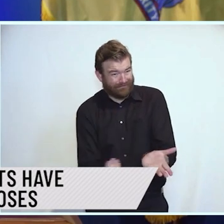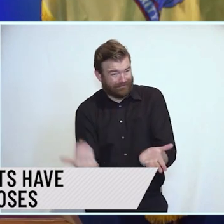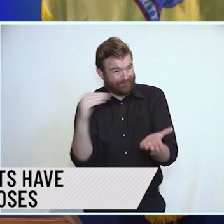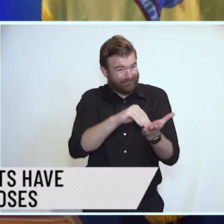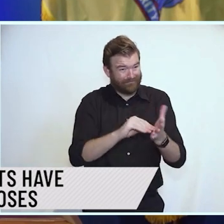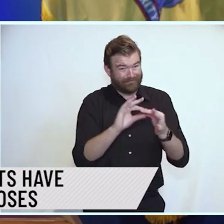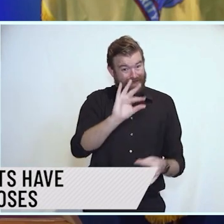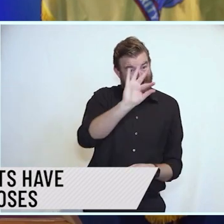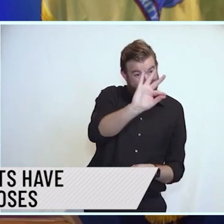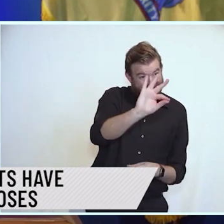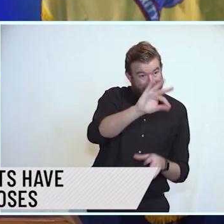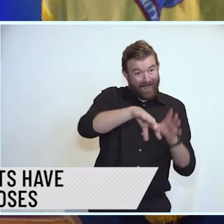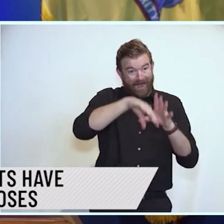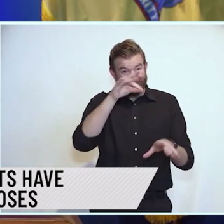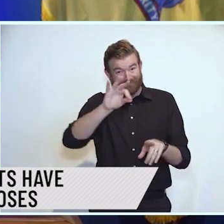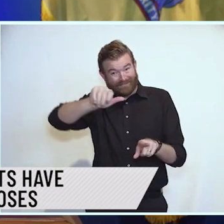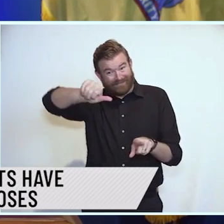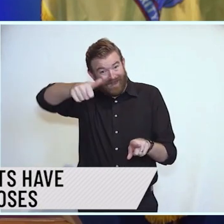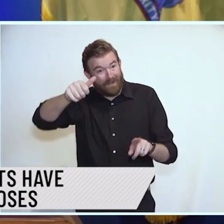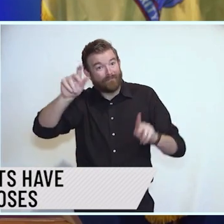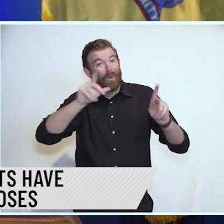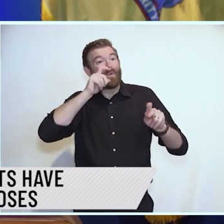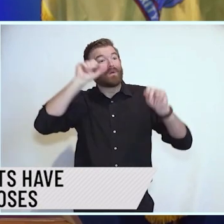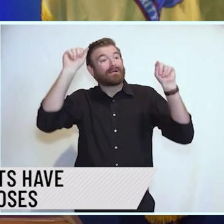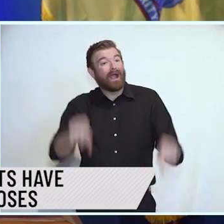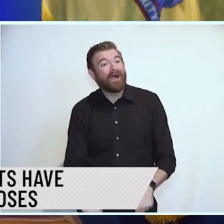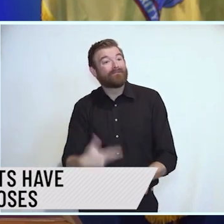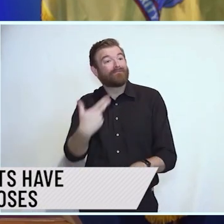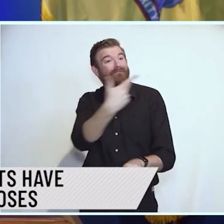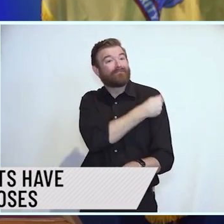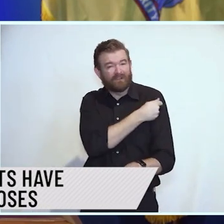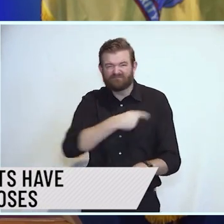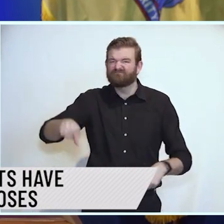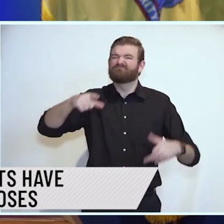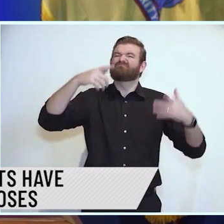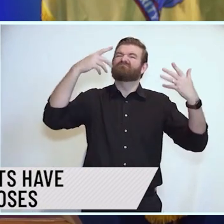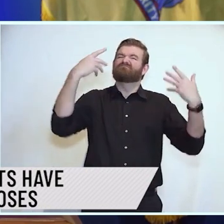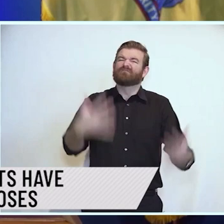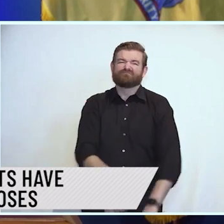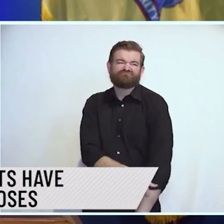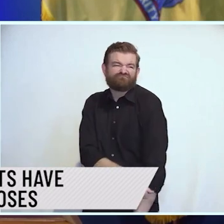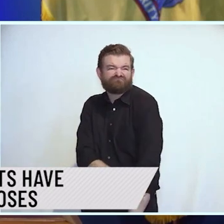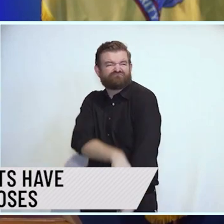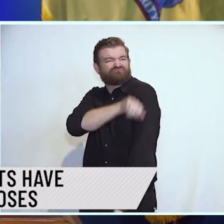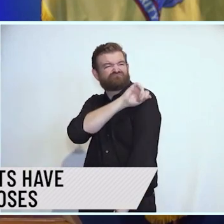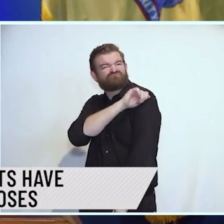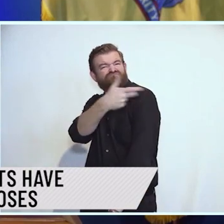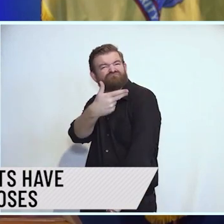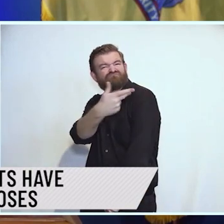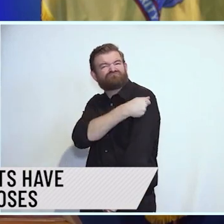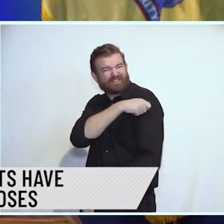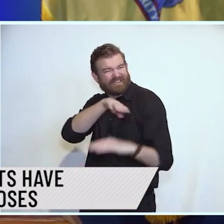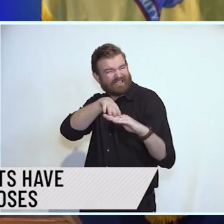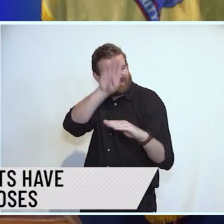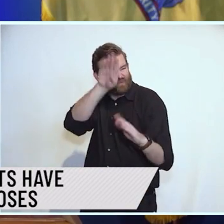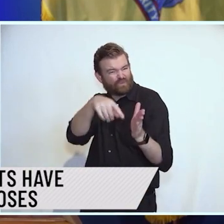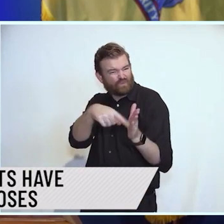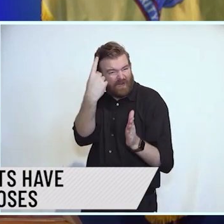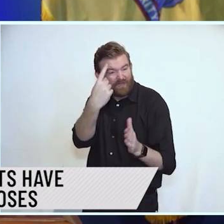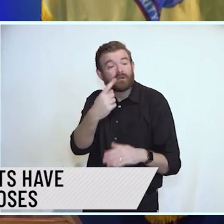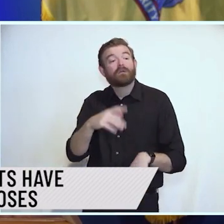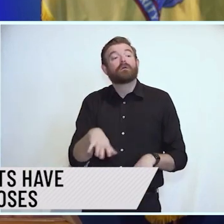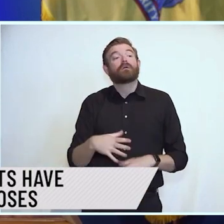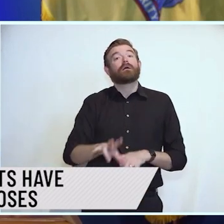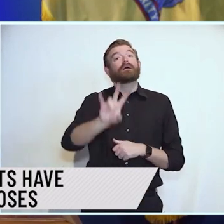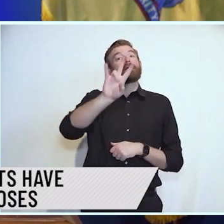eligible residents have now raised up their sleeve at least once. And 75% of you have completed your primary